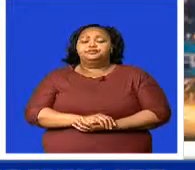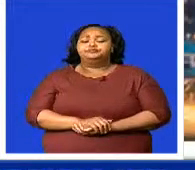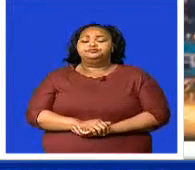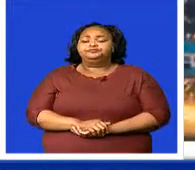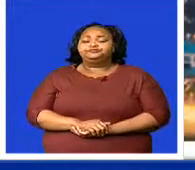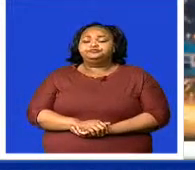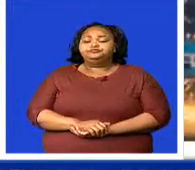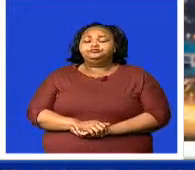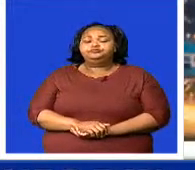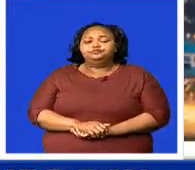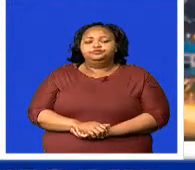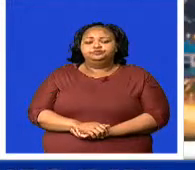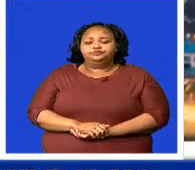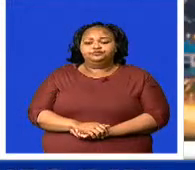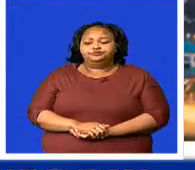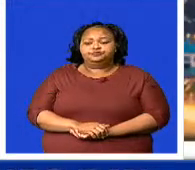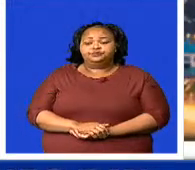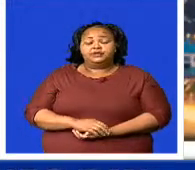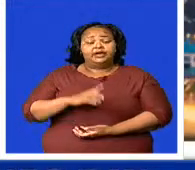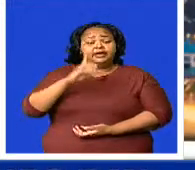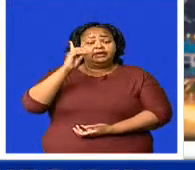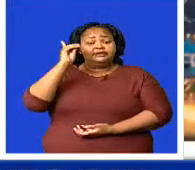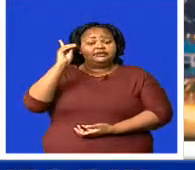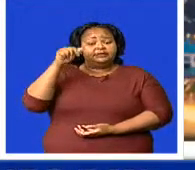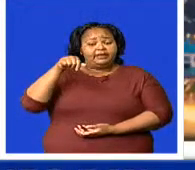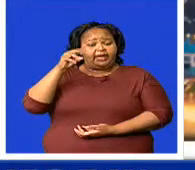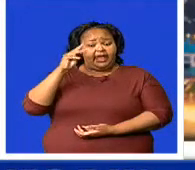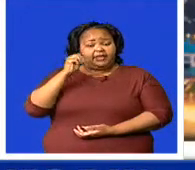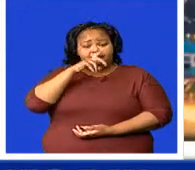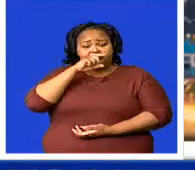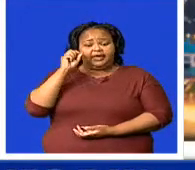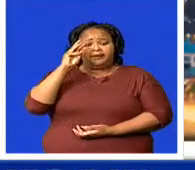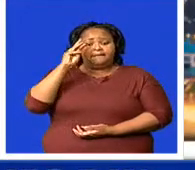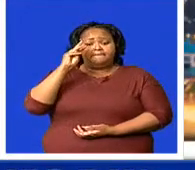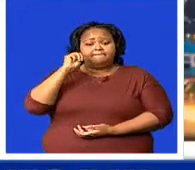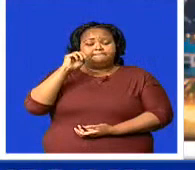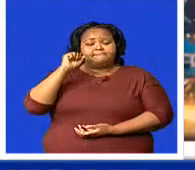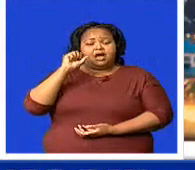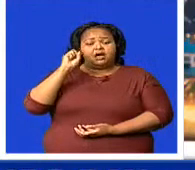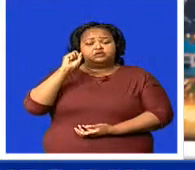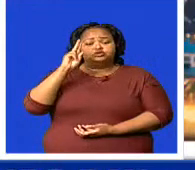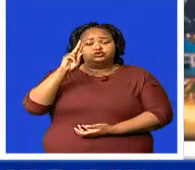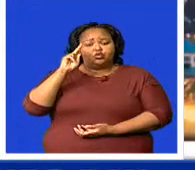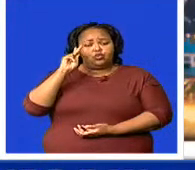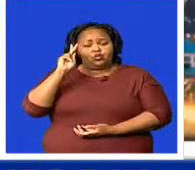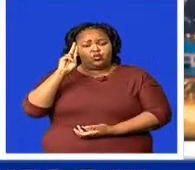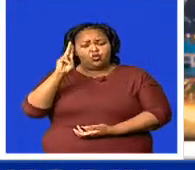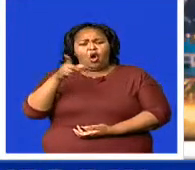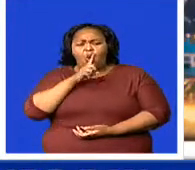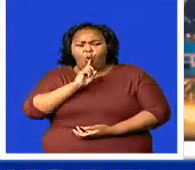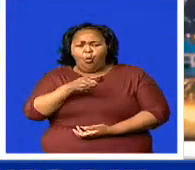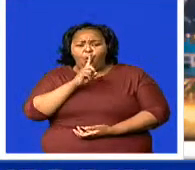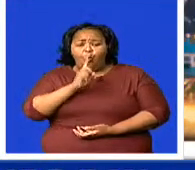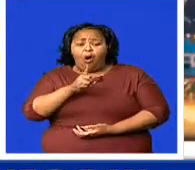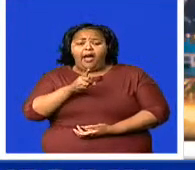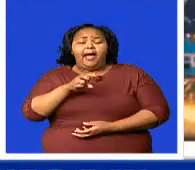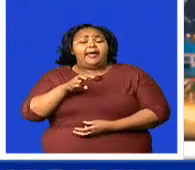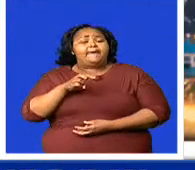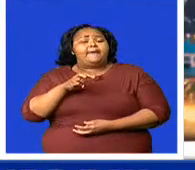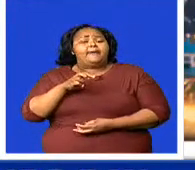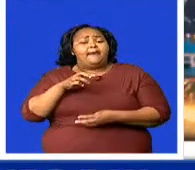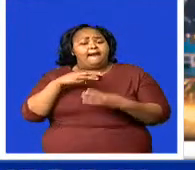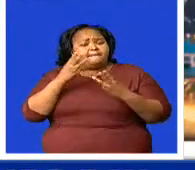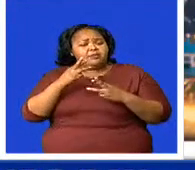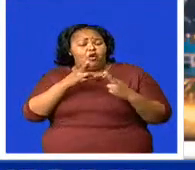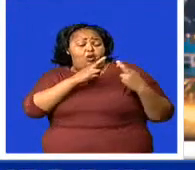The Deputy Prime Minister, Temba Masugu, has given a stern warning to everyone